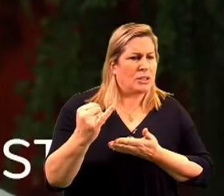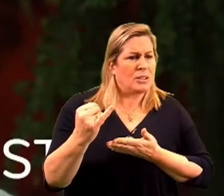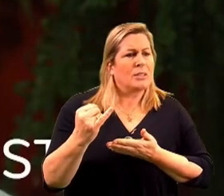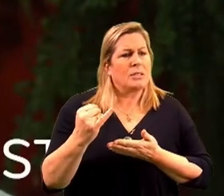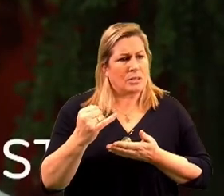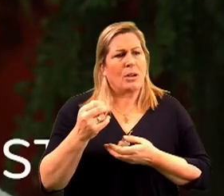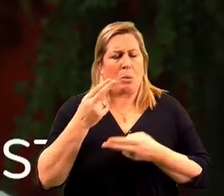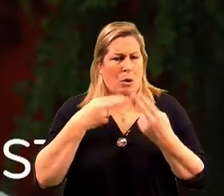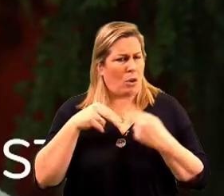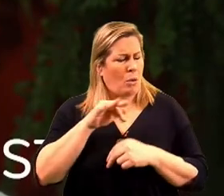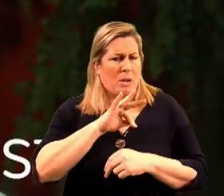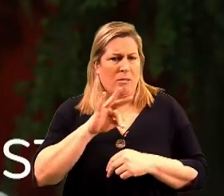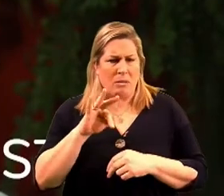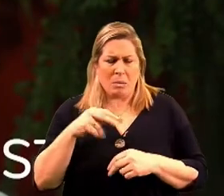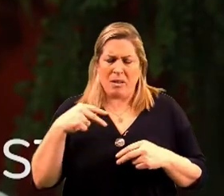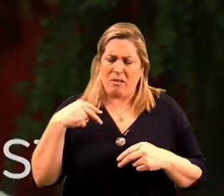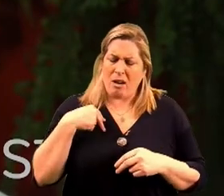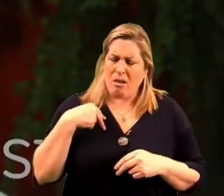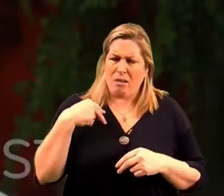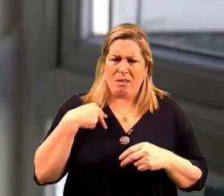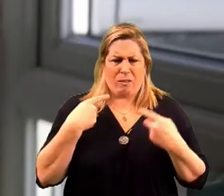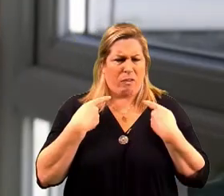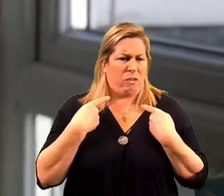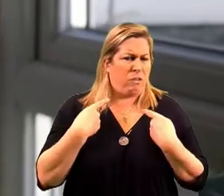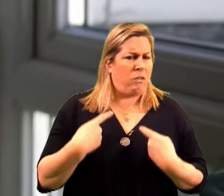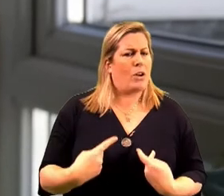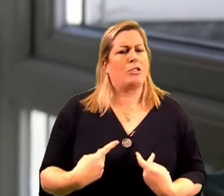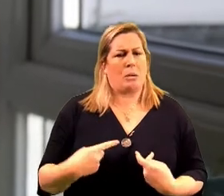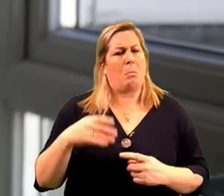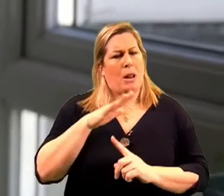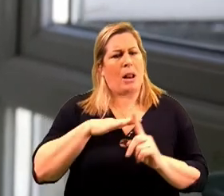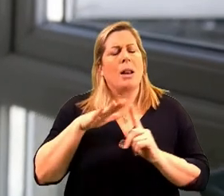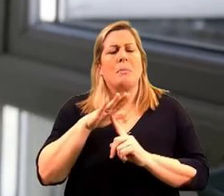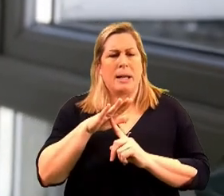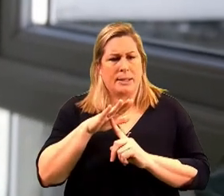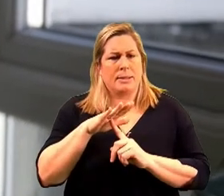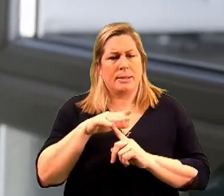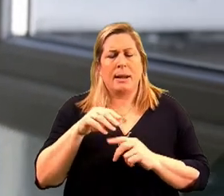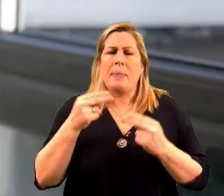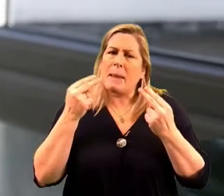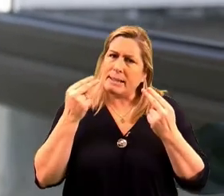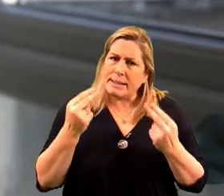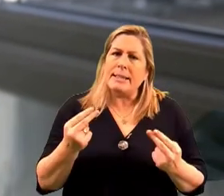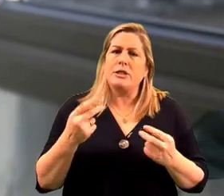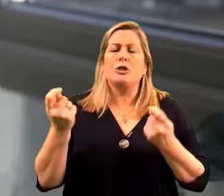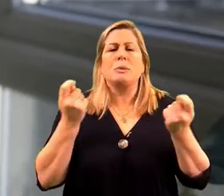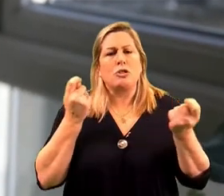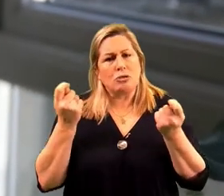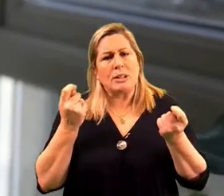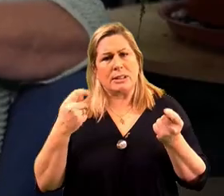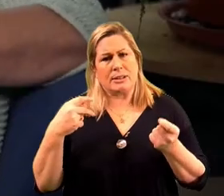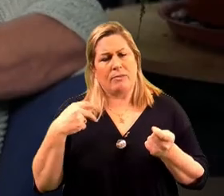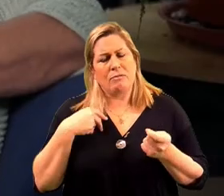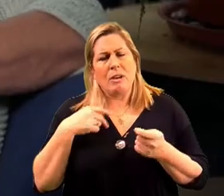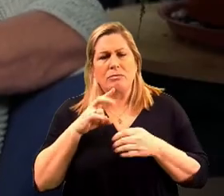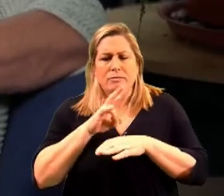from a very very vulnerable place and that needs to be treated very tenderly